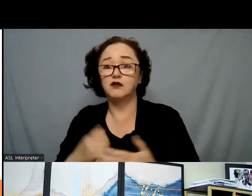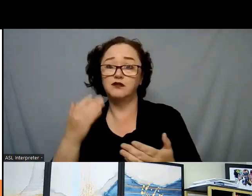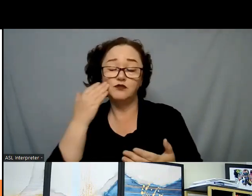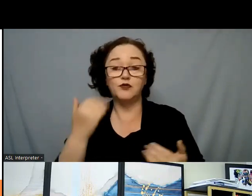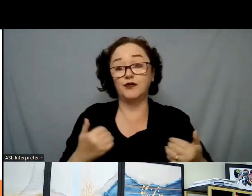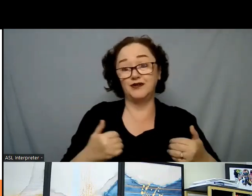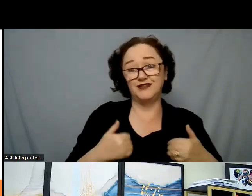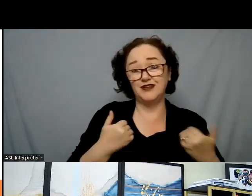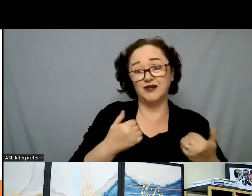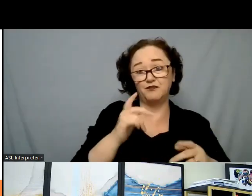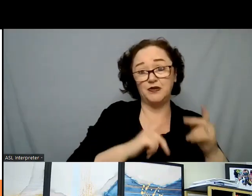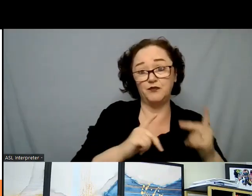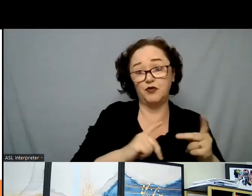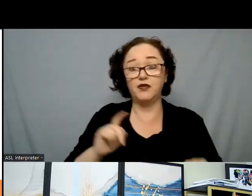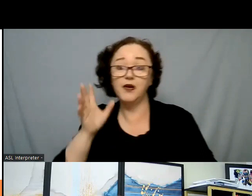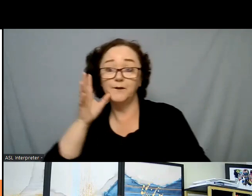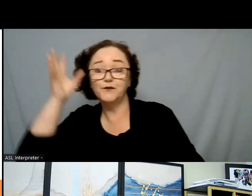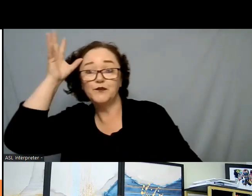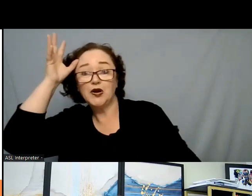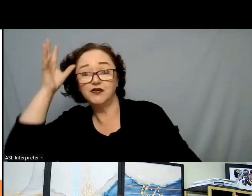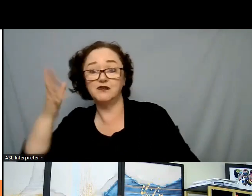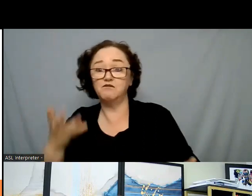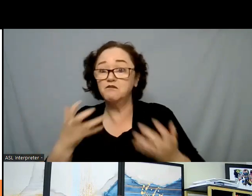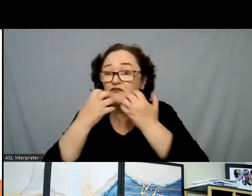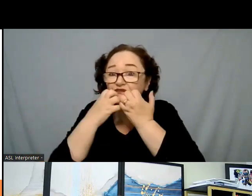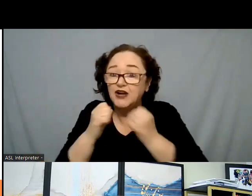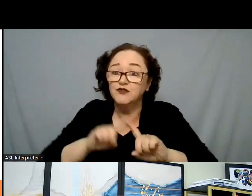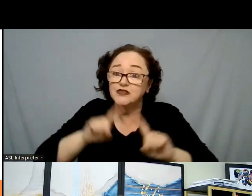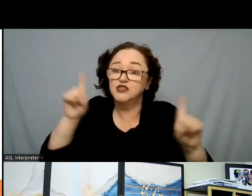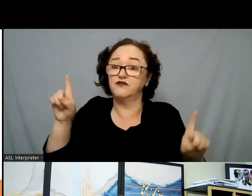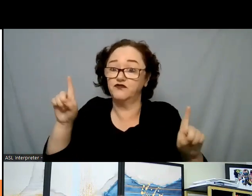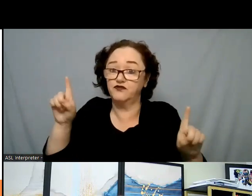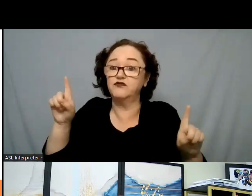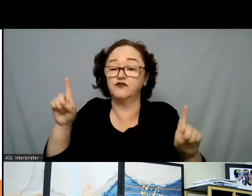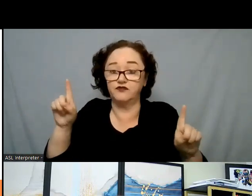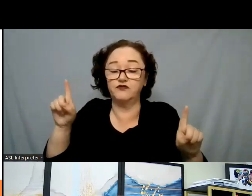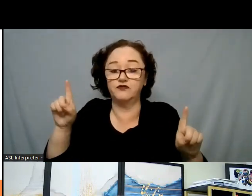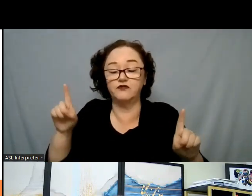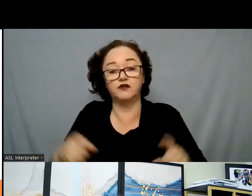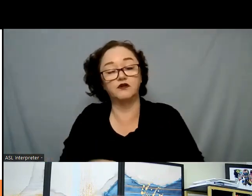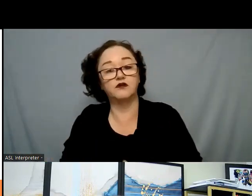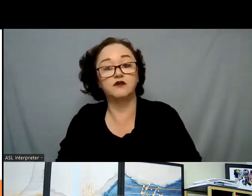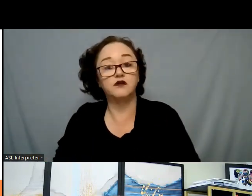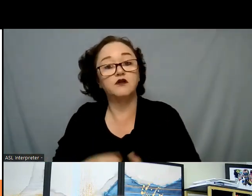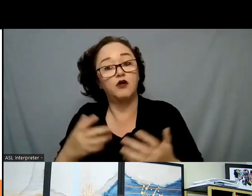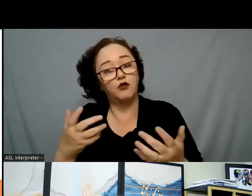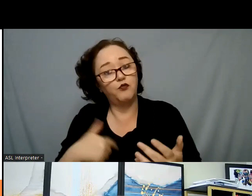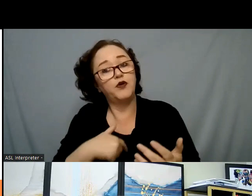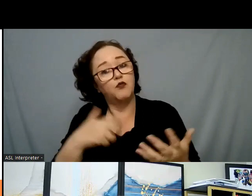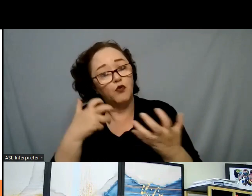parents' generation. And so, as a result of that, we want the young person, regardless of age, to feel affirmed,